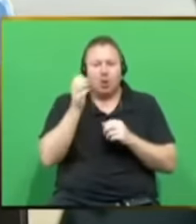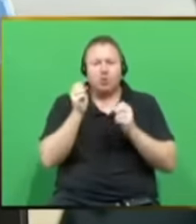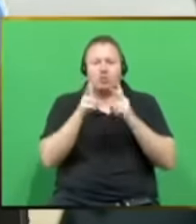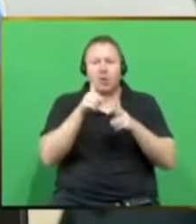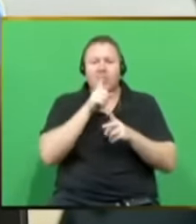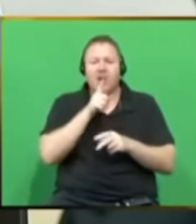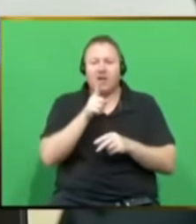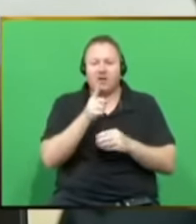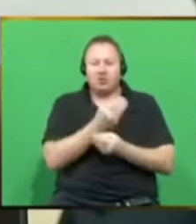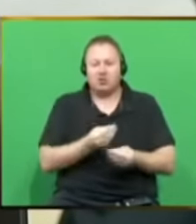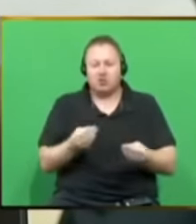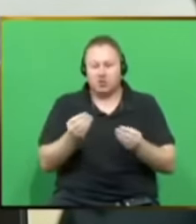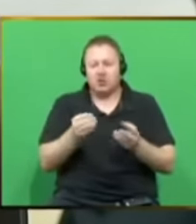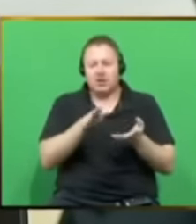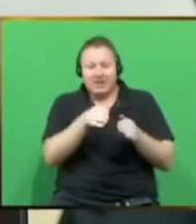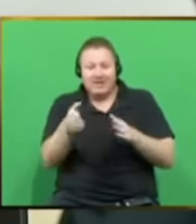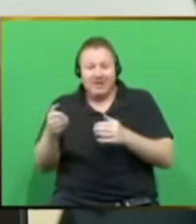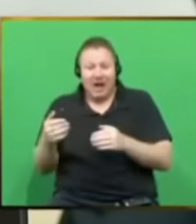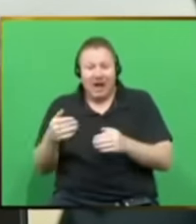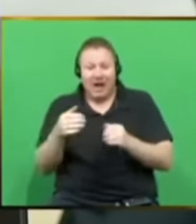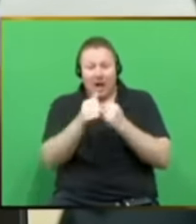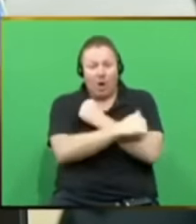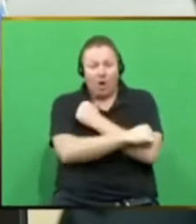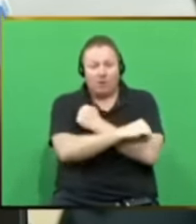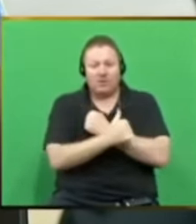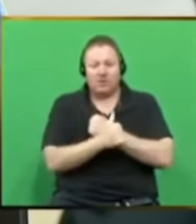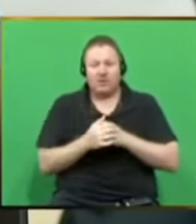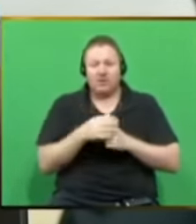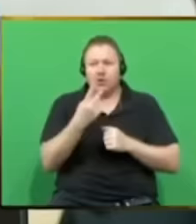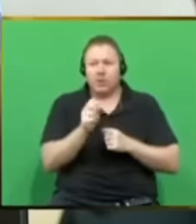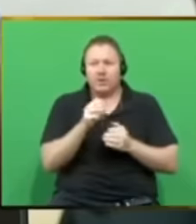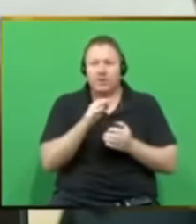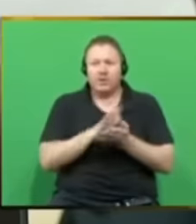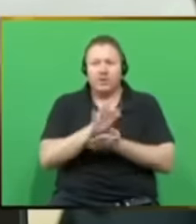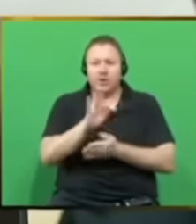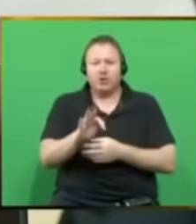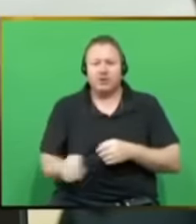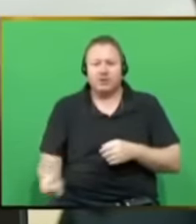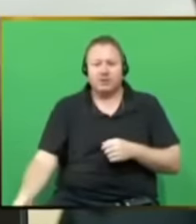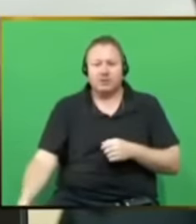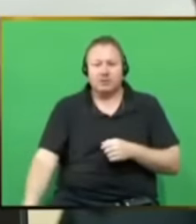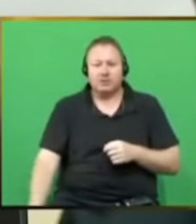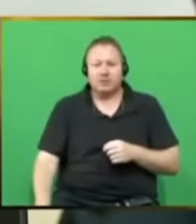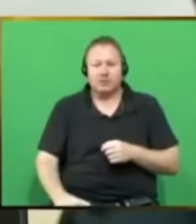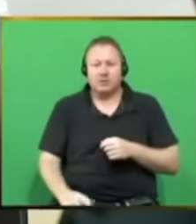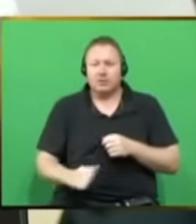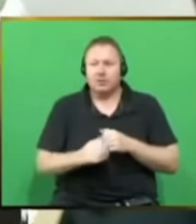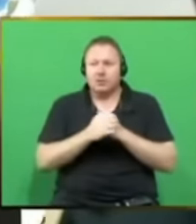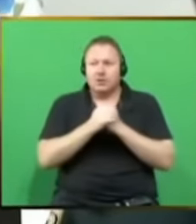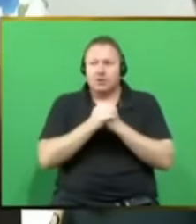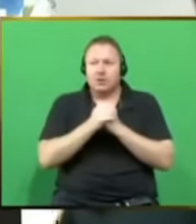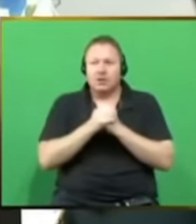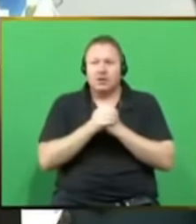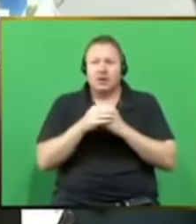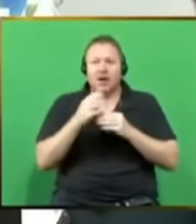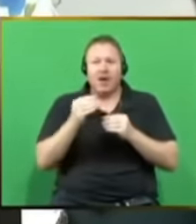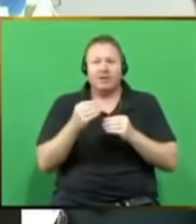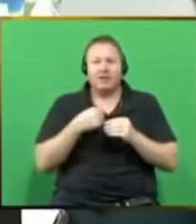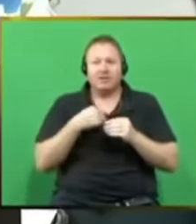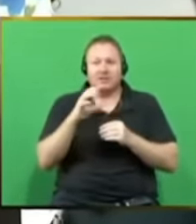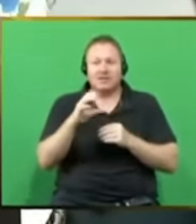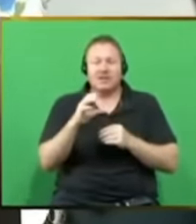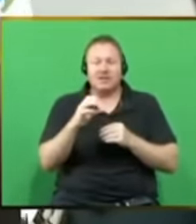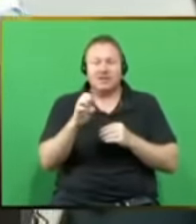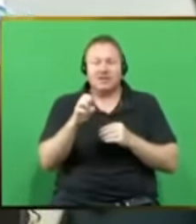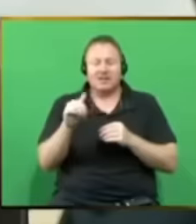die in hospital, have died in hospital since 2013. And most recently, the census has revealed that